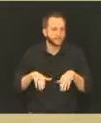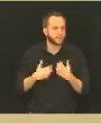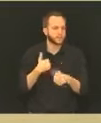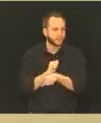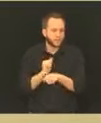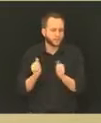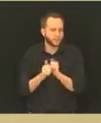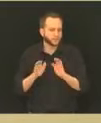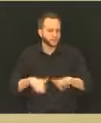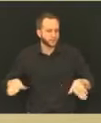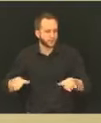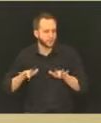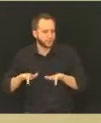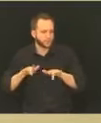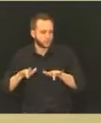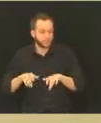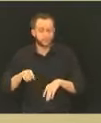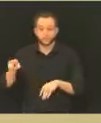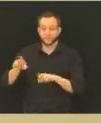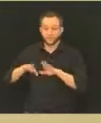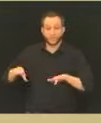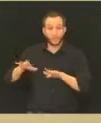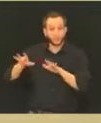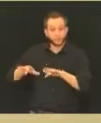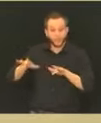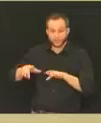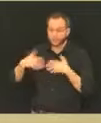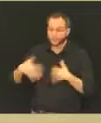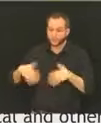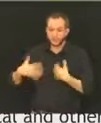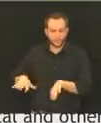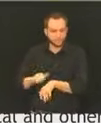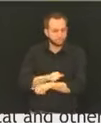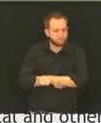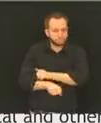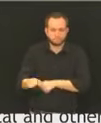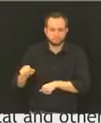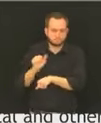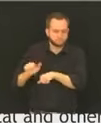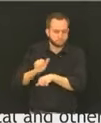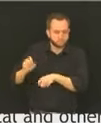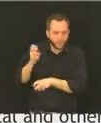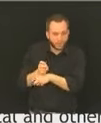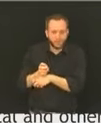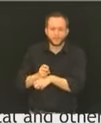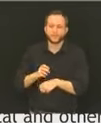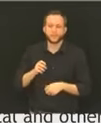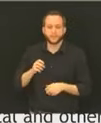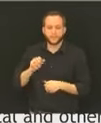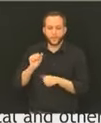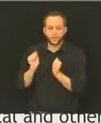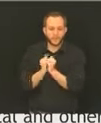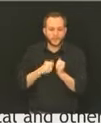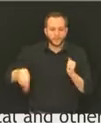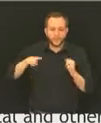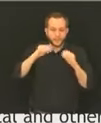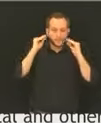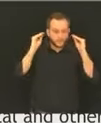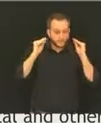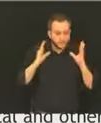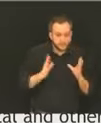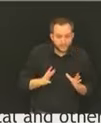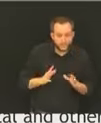Children's Mercy is taking the lead in vaccinating educators K-12, as well as